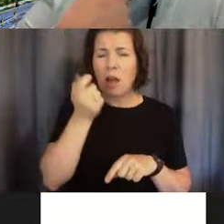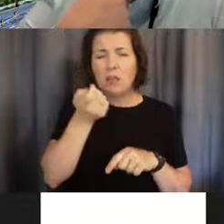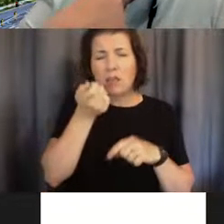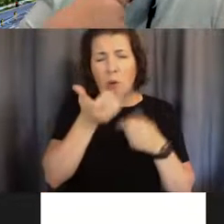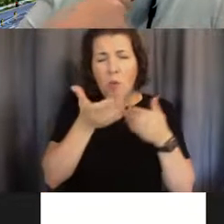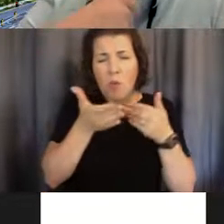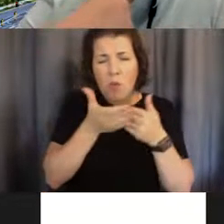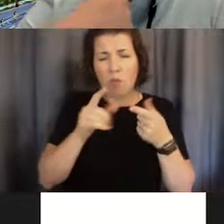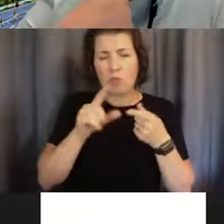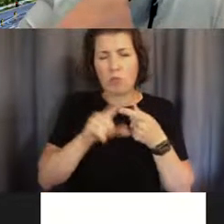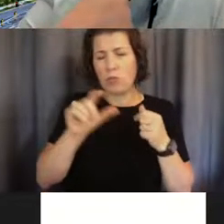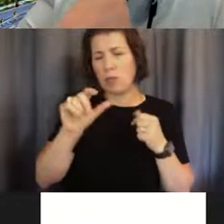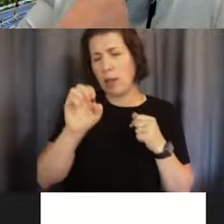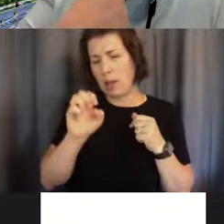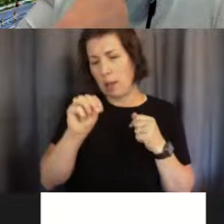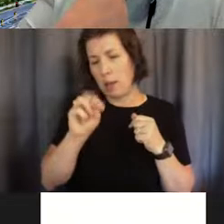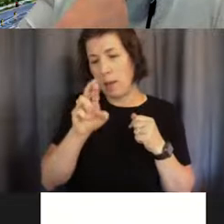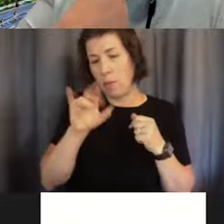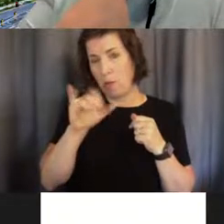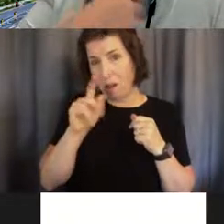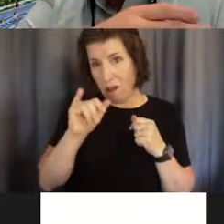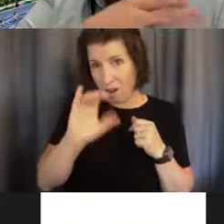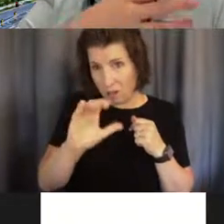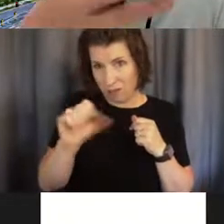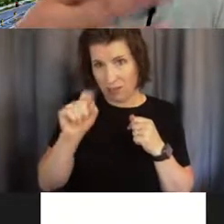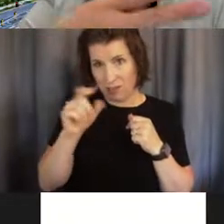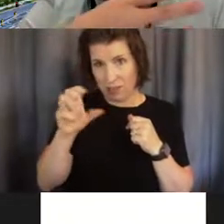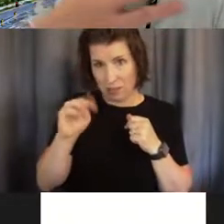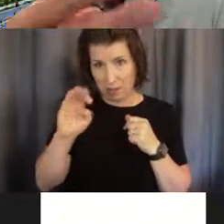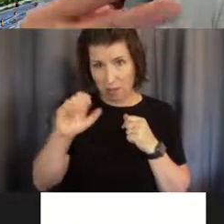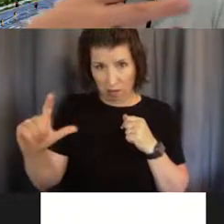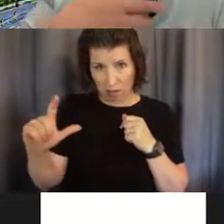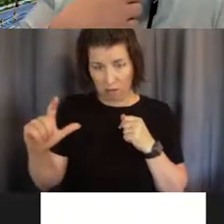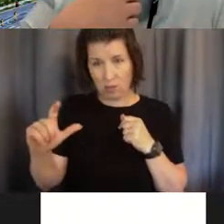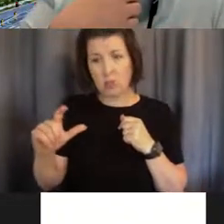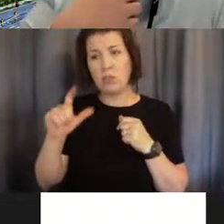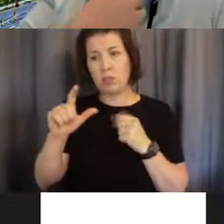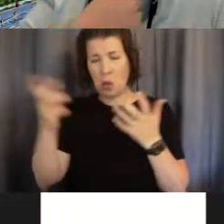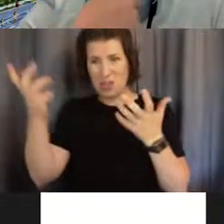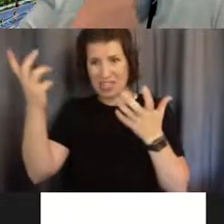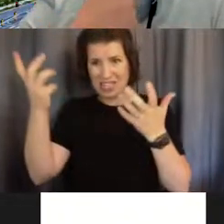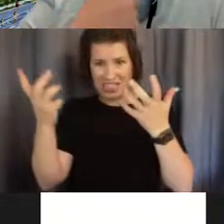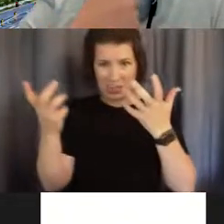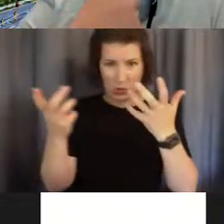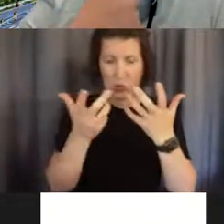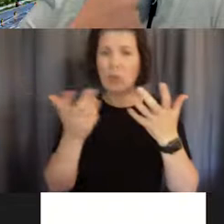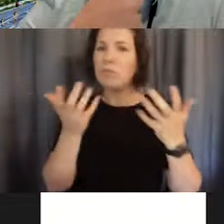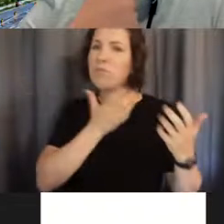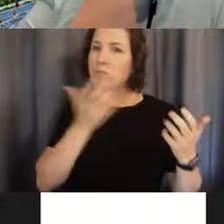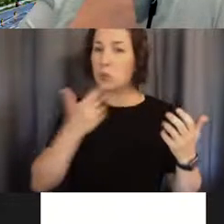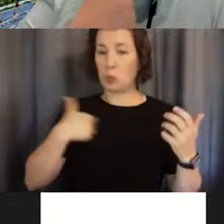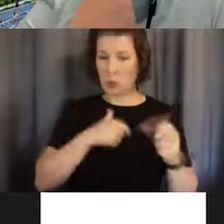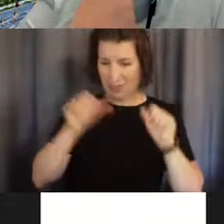cell. And we can get really high efficiency reprogramming them and transforming them to